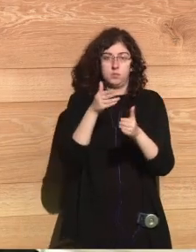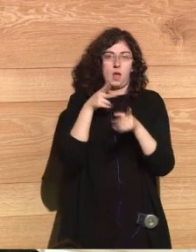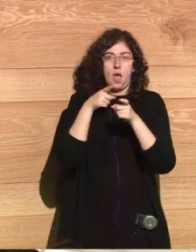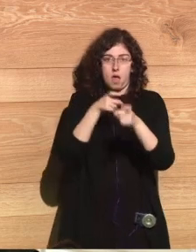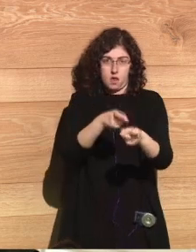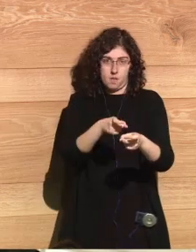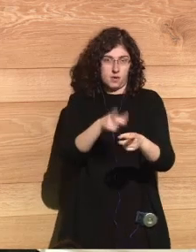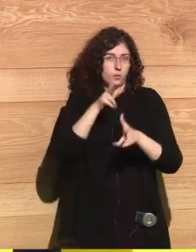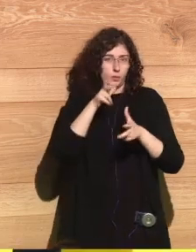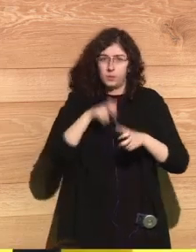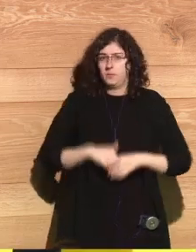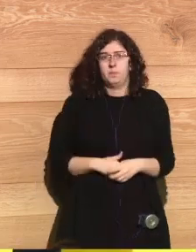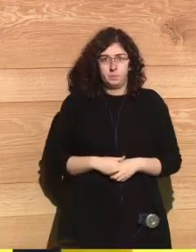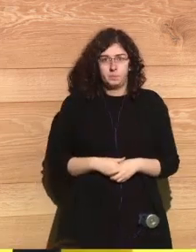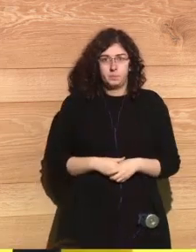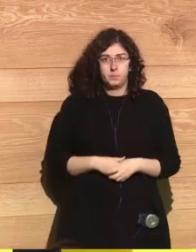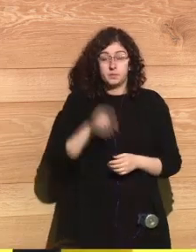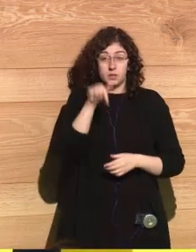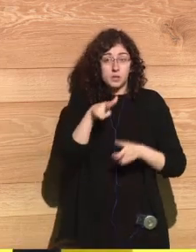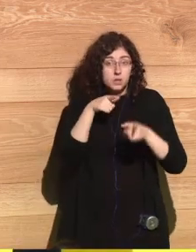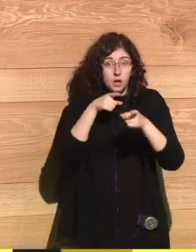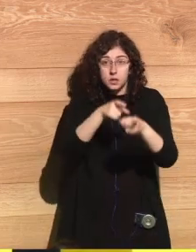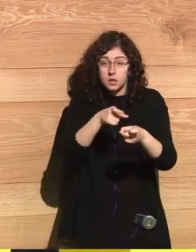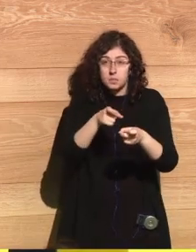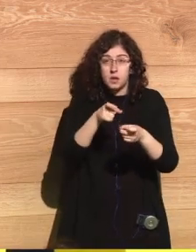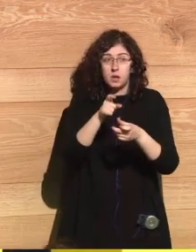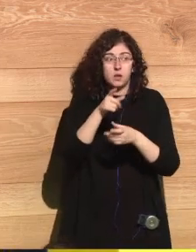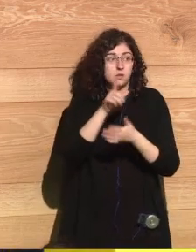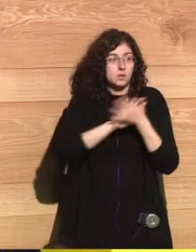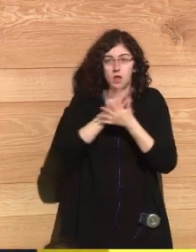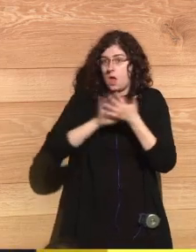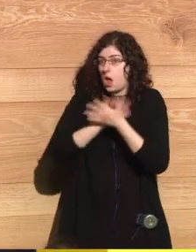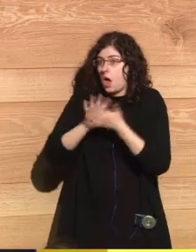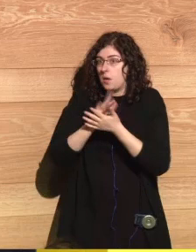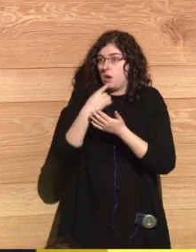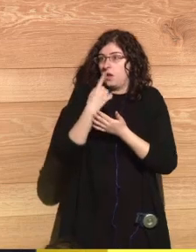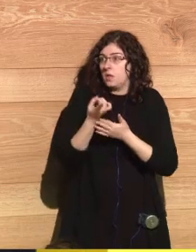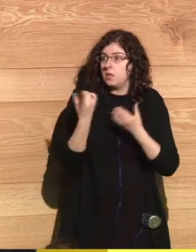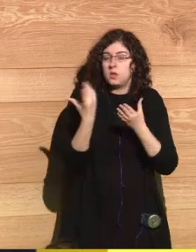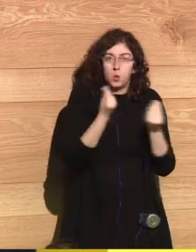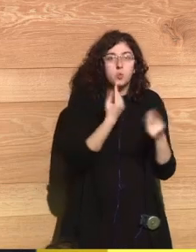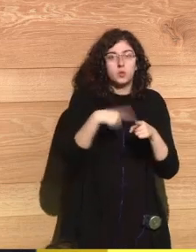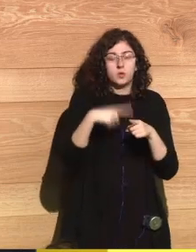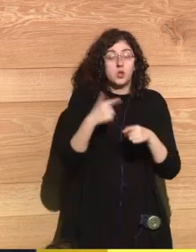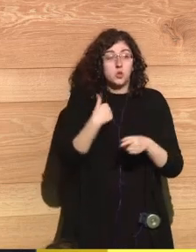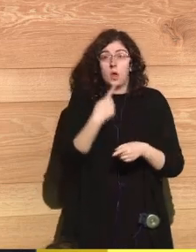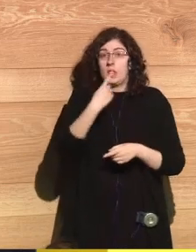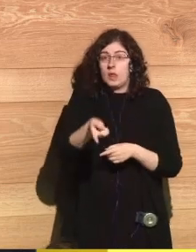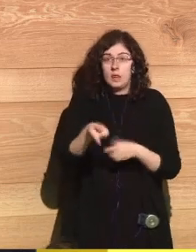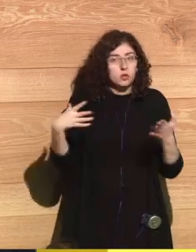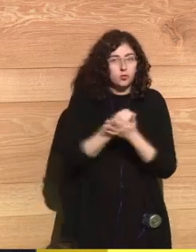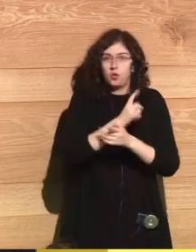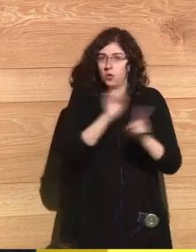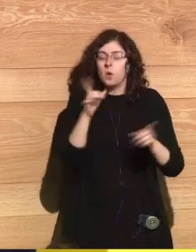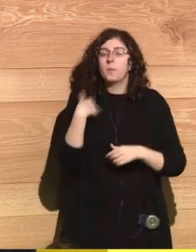around these horrible weapons, and there's a lot to say about these weapons. I am not going to say everything